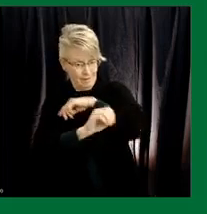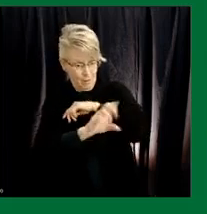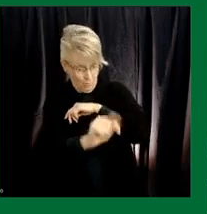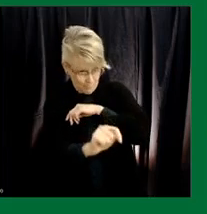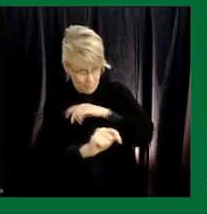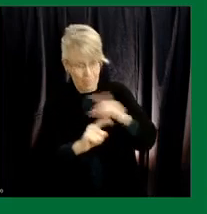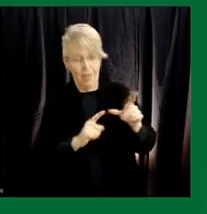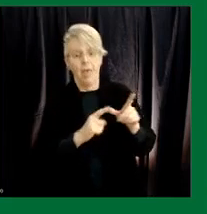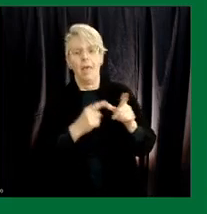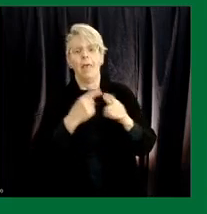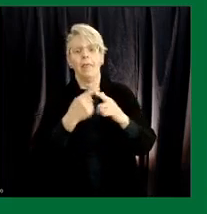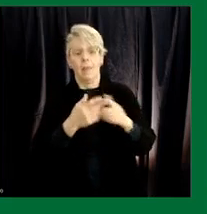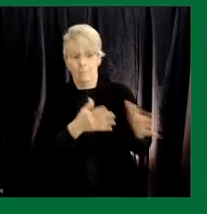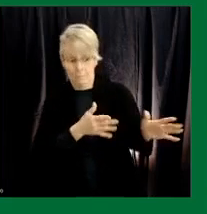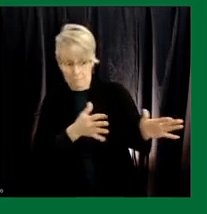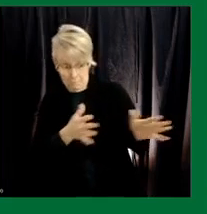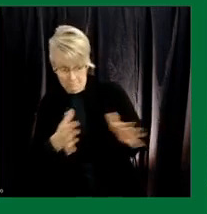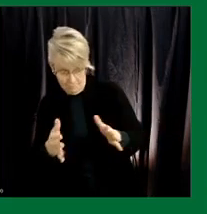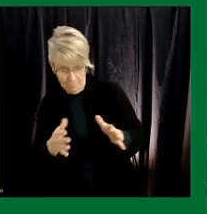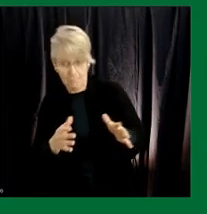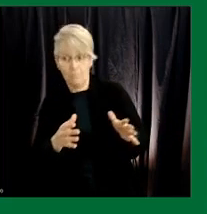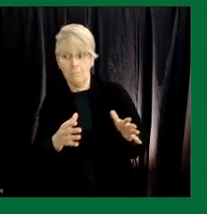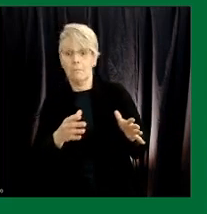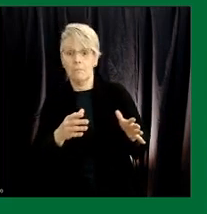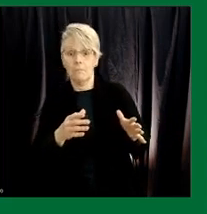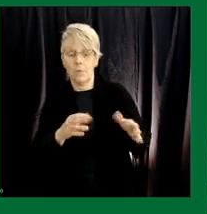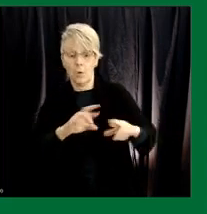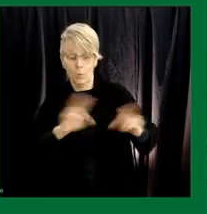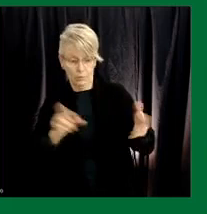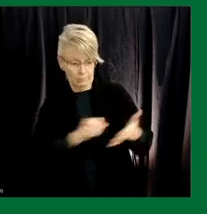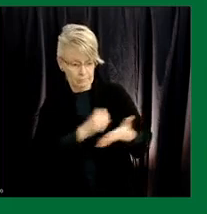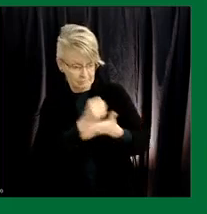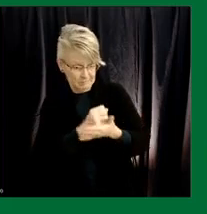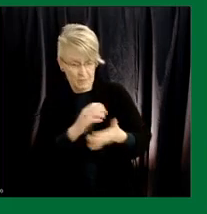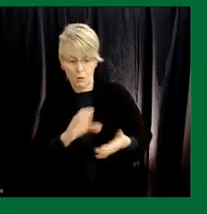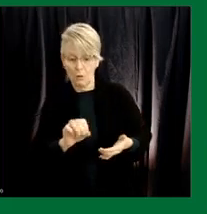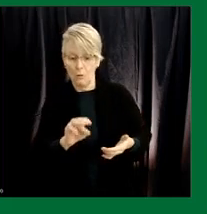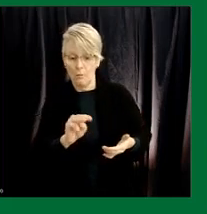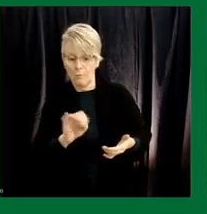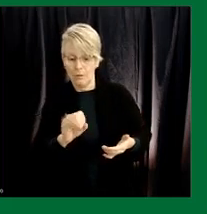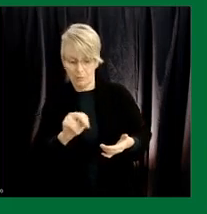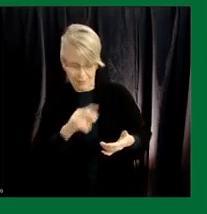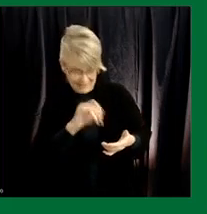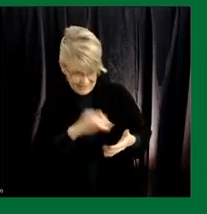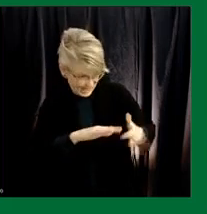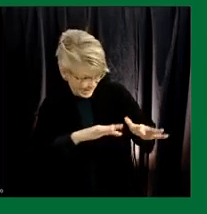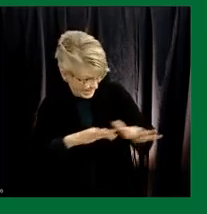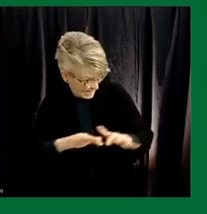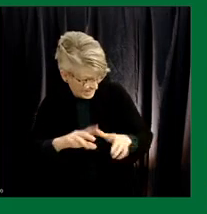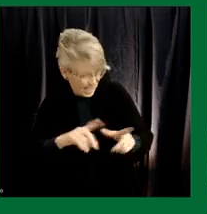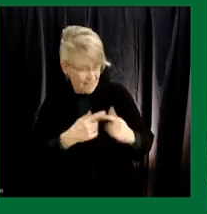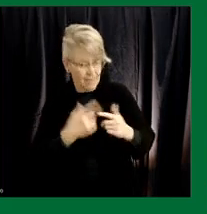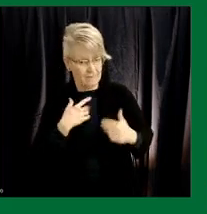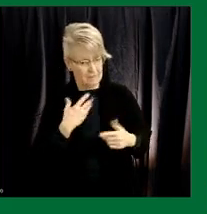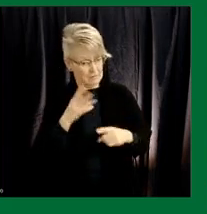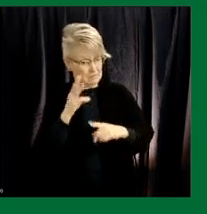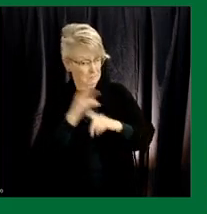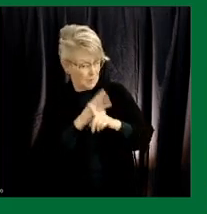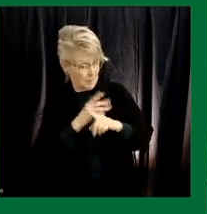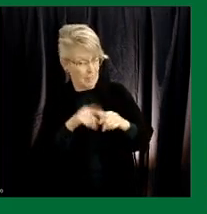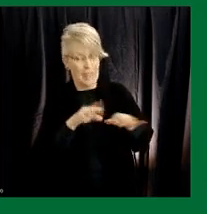facility which we hope will be last about um less than half a year and then we can start um our production runs